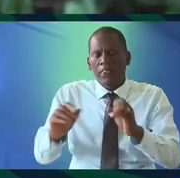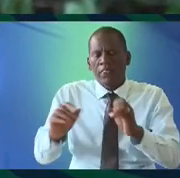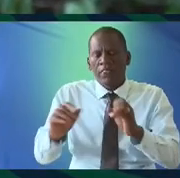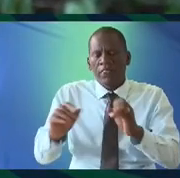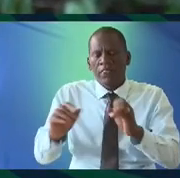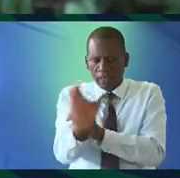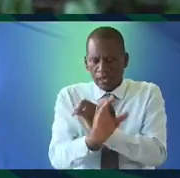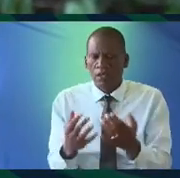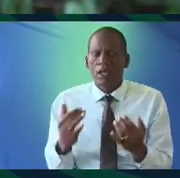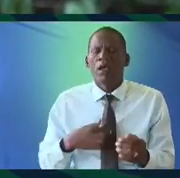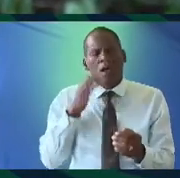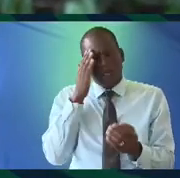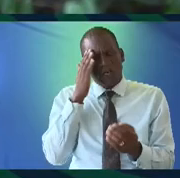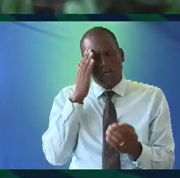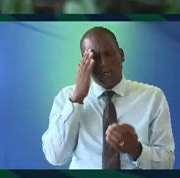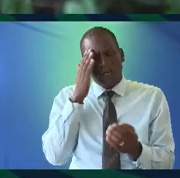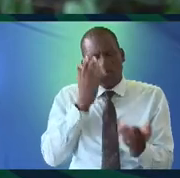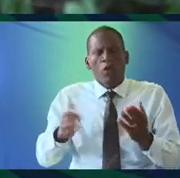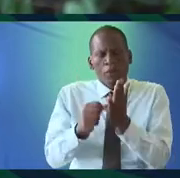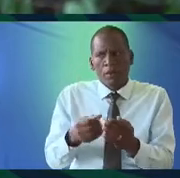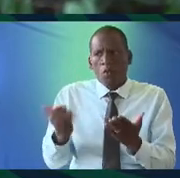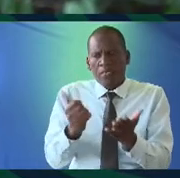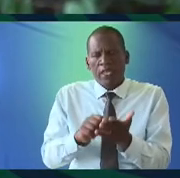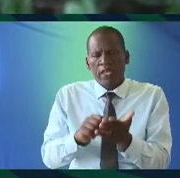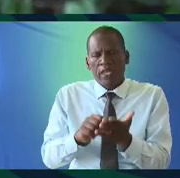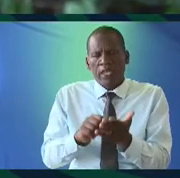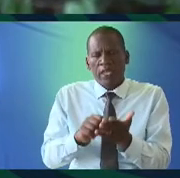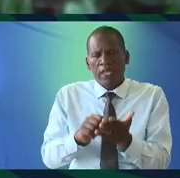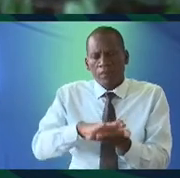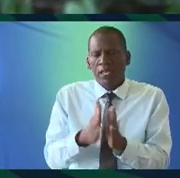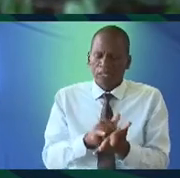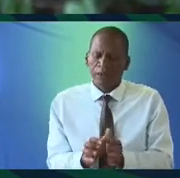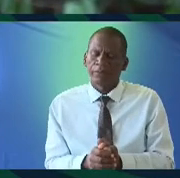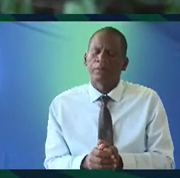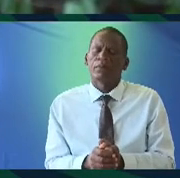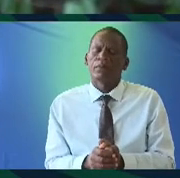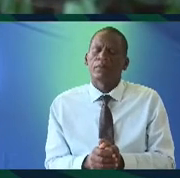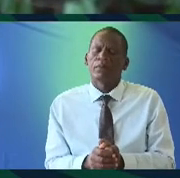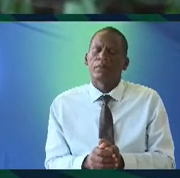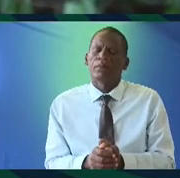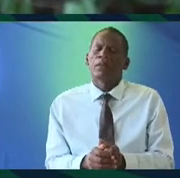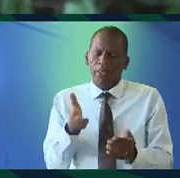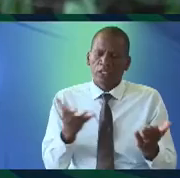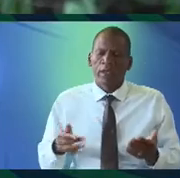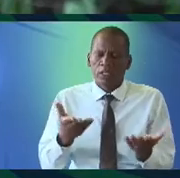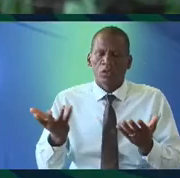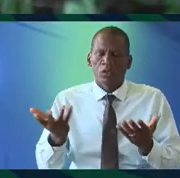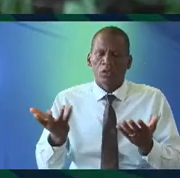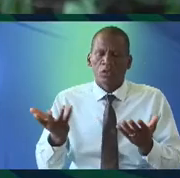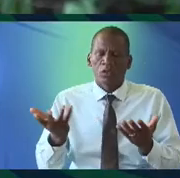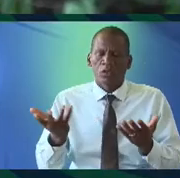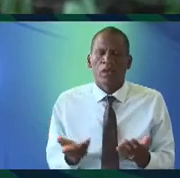the communities across the country I think where the issue became where the issue came was that and this is where